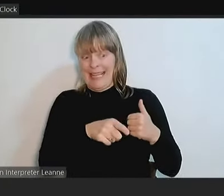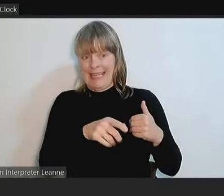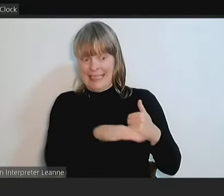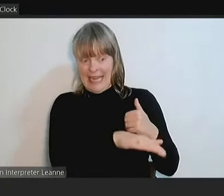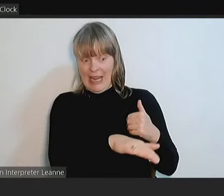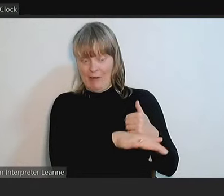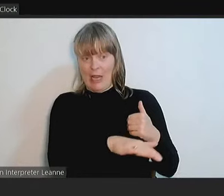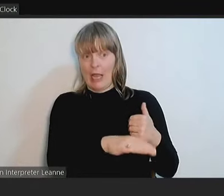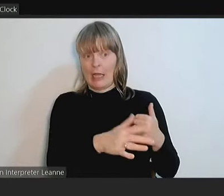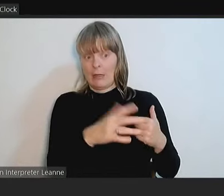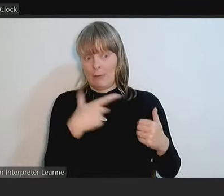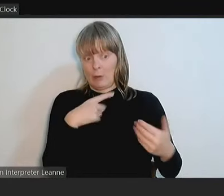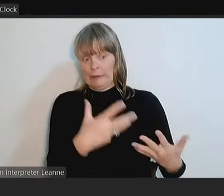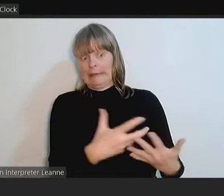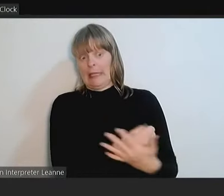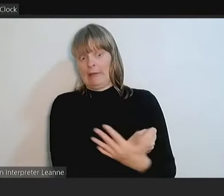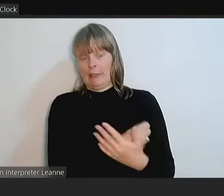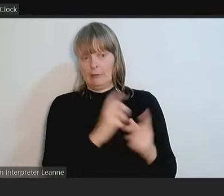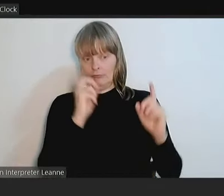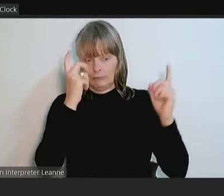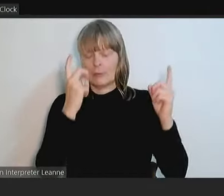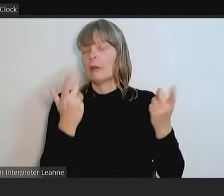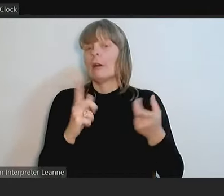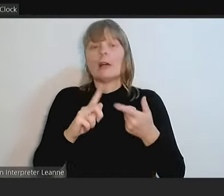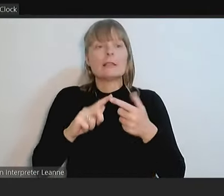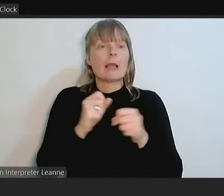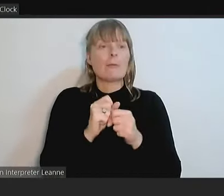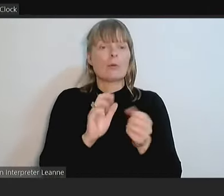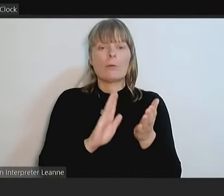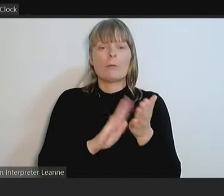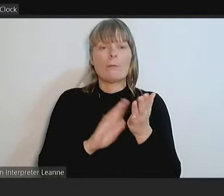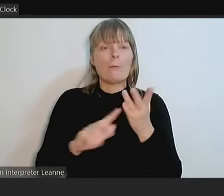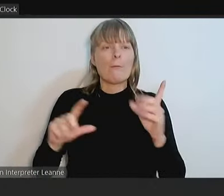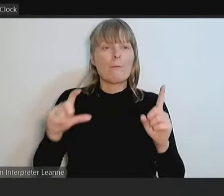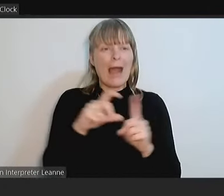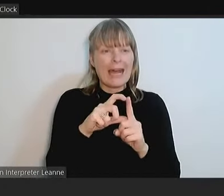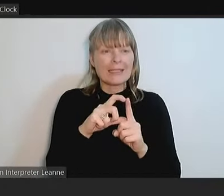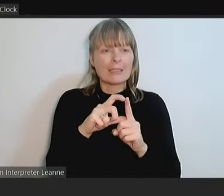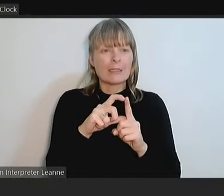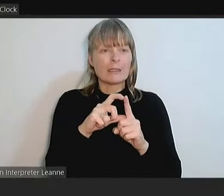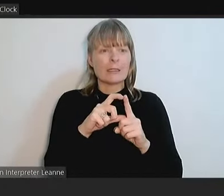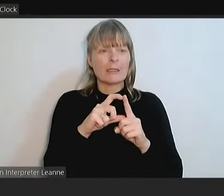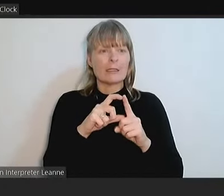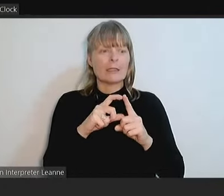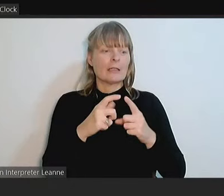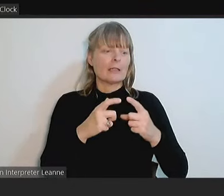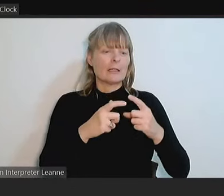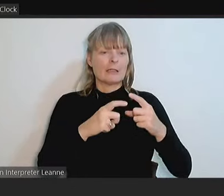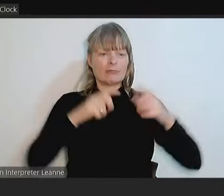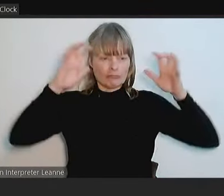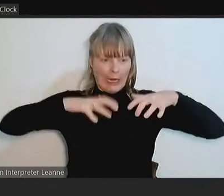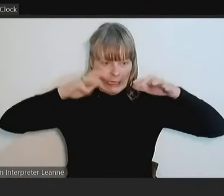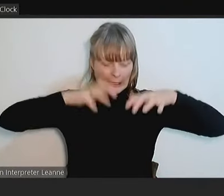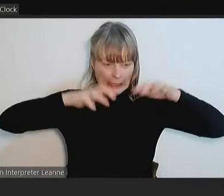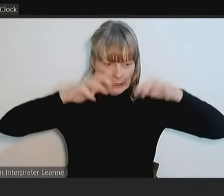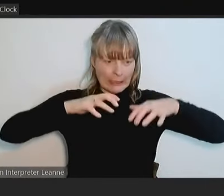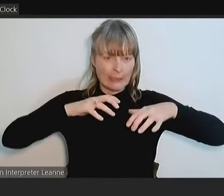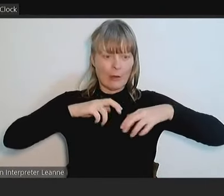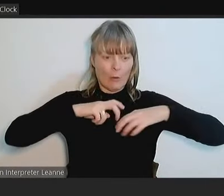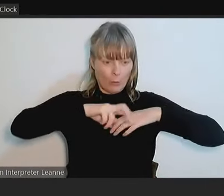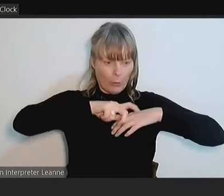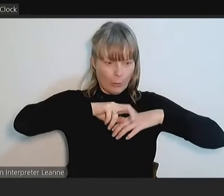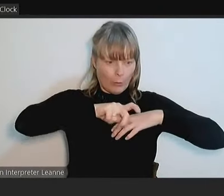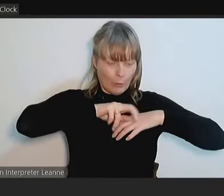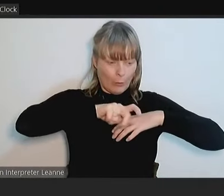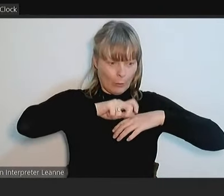It might be, you know, a muddy path that's subject to soil erosion, foot traffic, heavy rain. Of course, we might need to